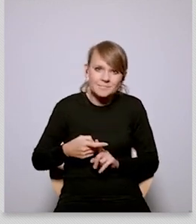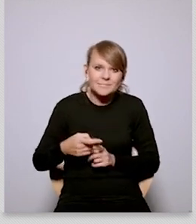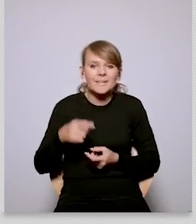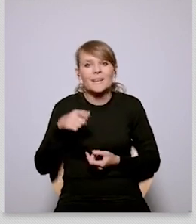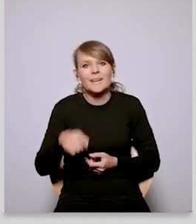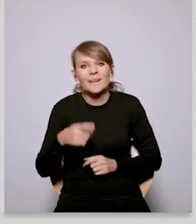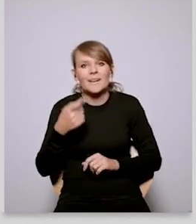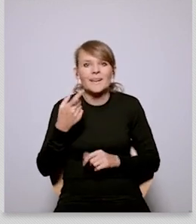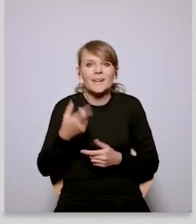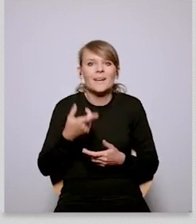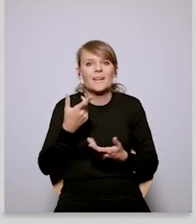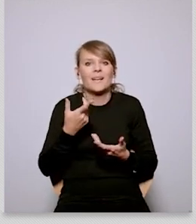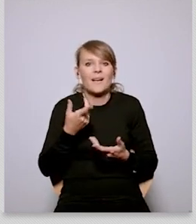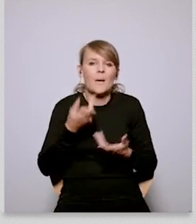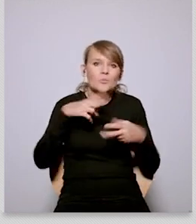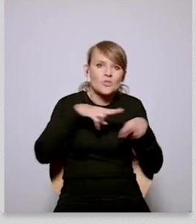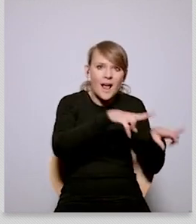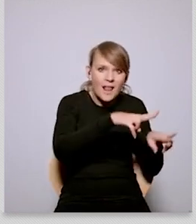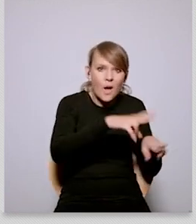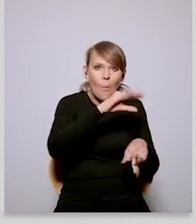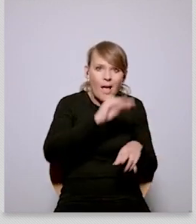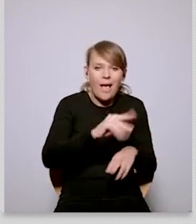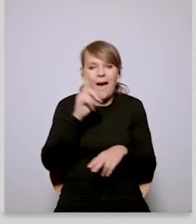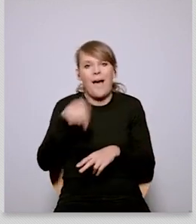the treaties the way we understand them